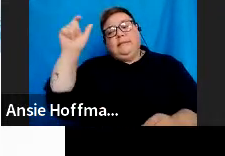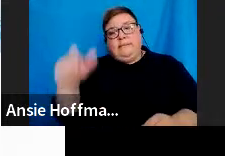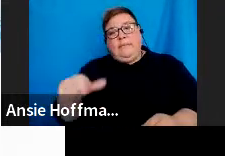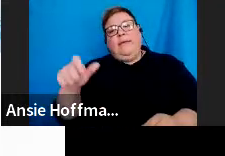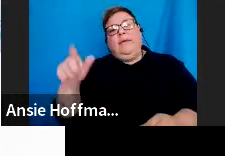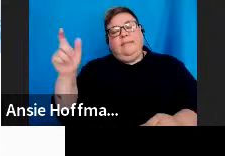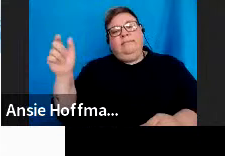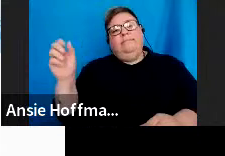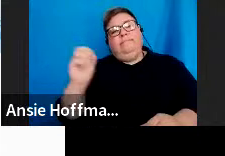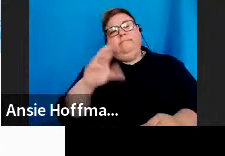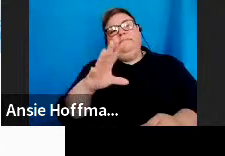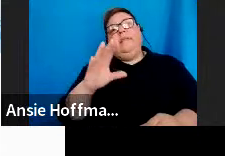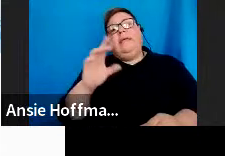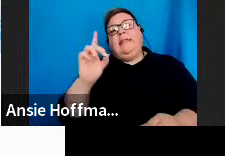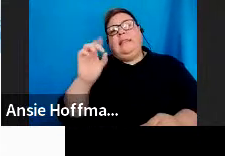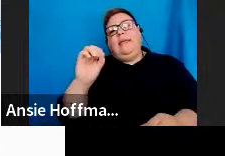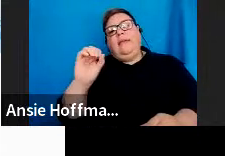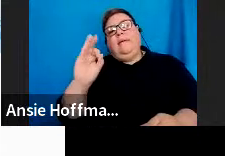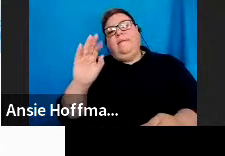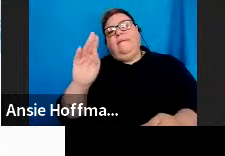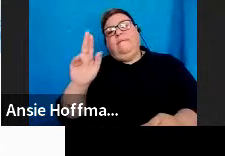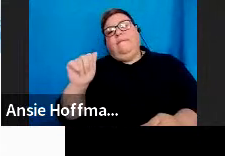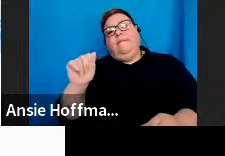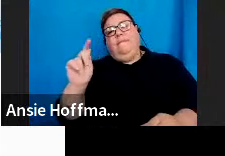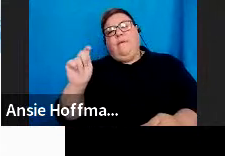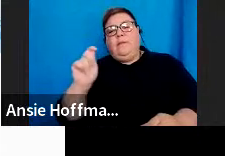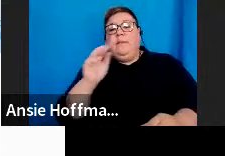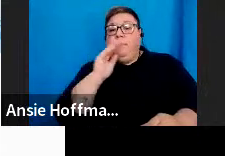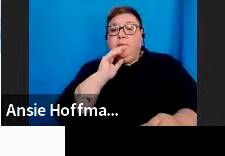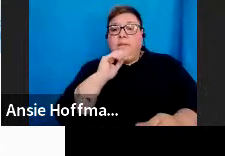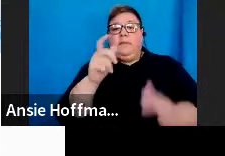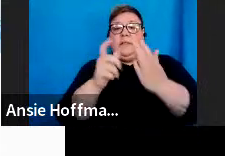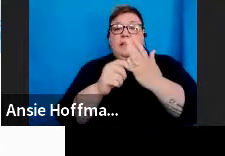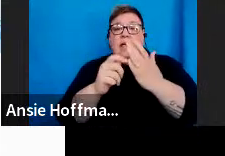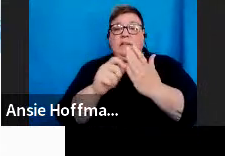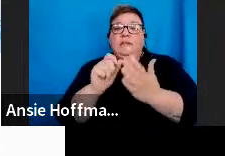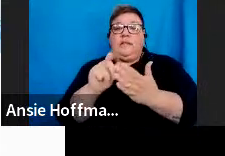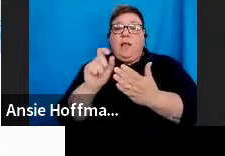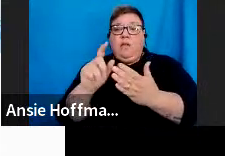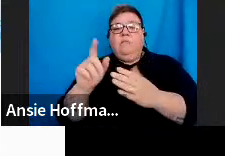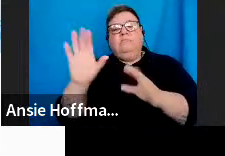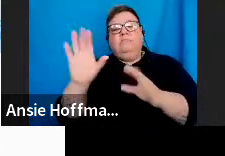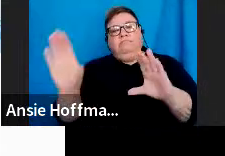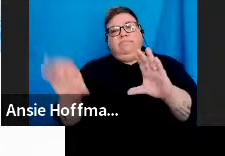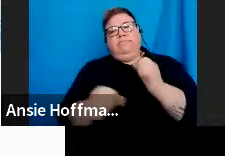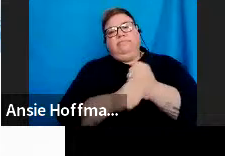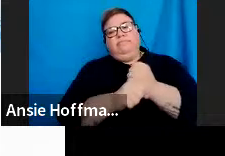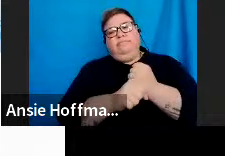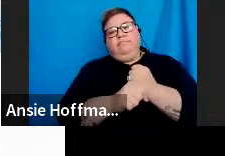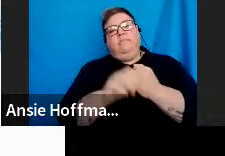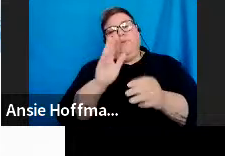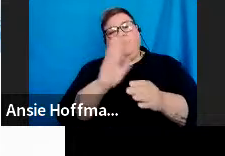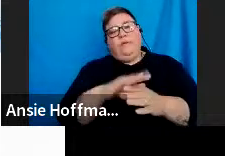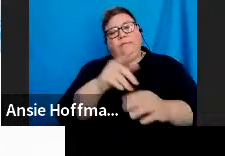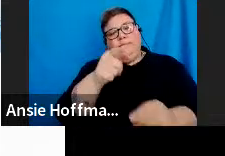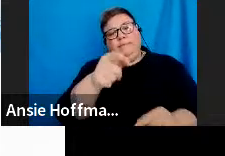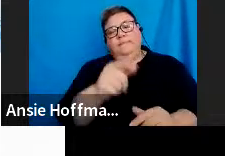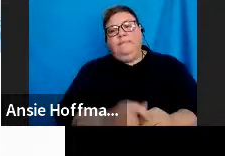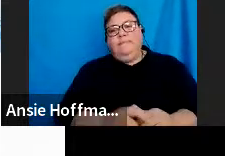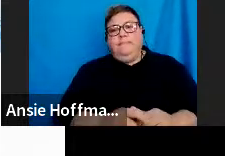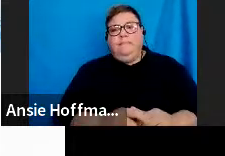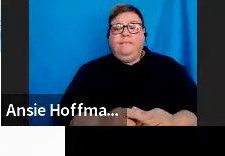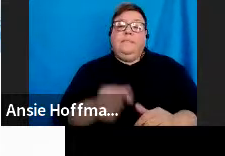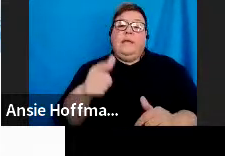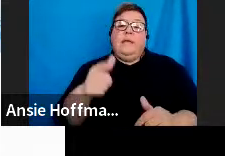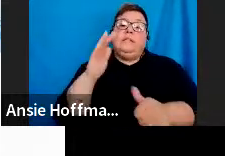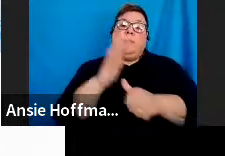profile. This means that all tax directors will be stored under this taxpayer on the default profile. It is important